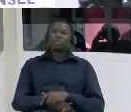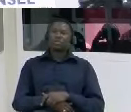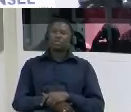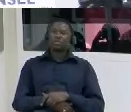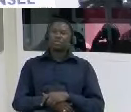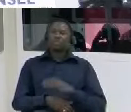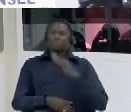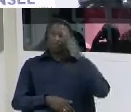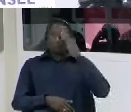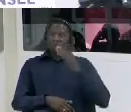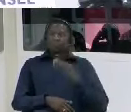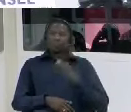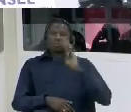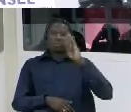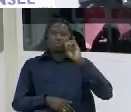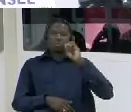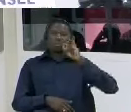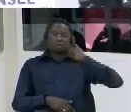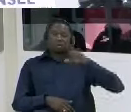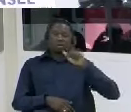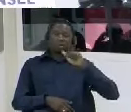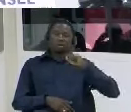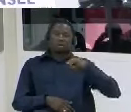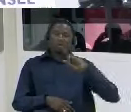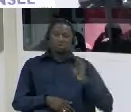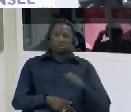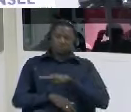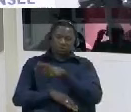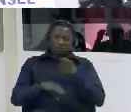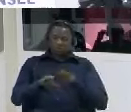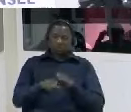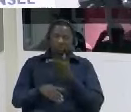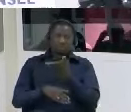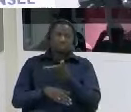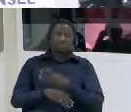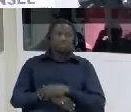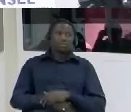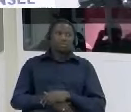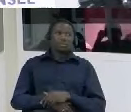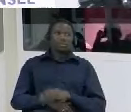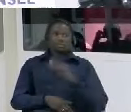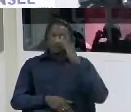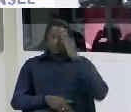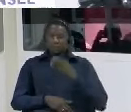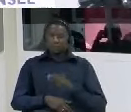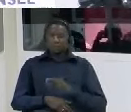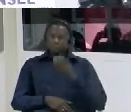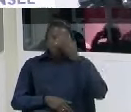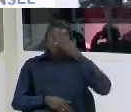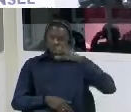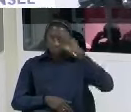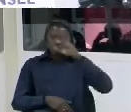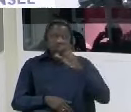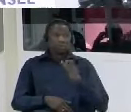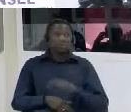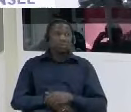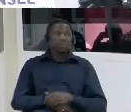thank you commissioner bojan have the floor please thank you camera mr dem